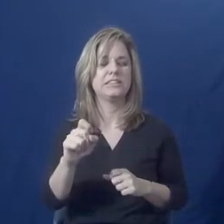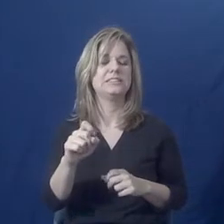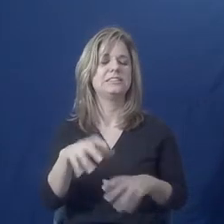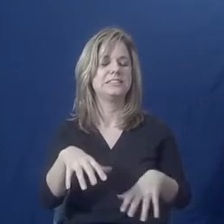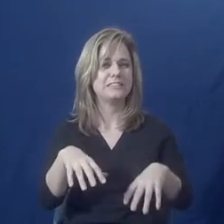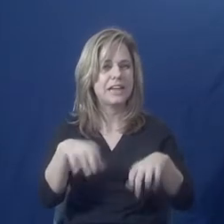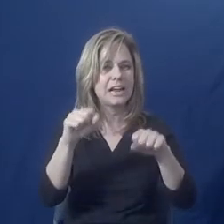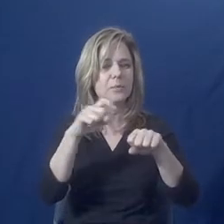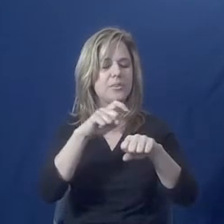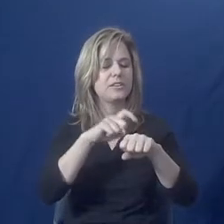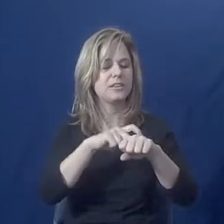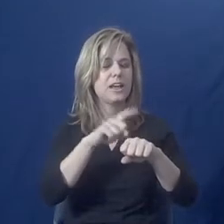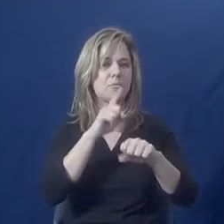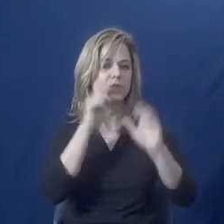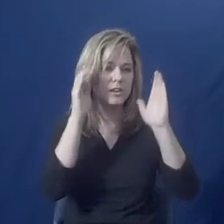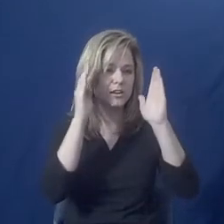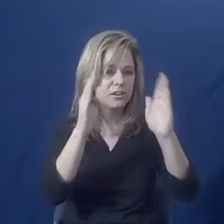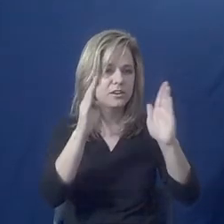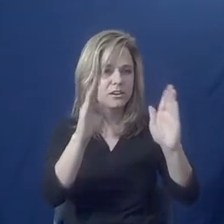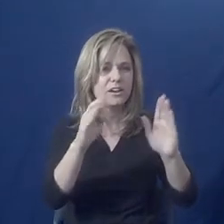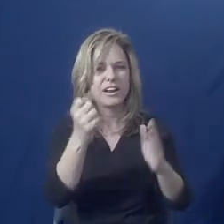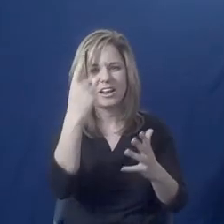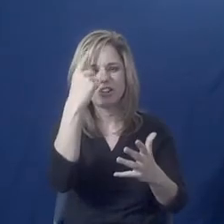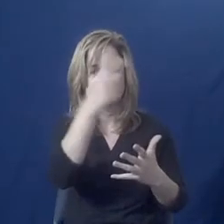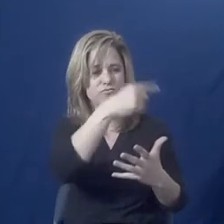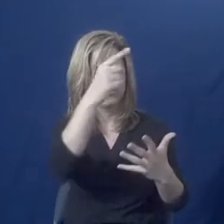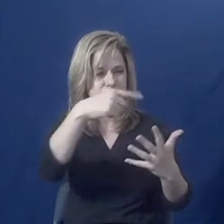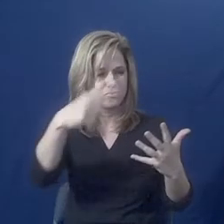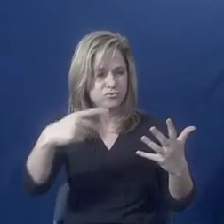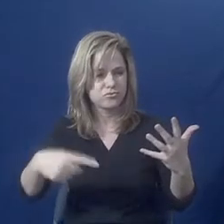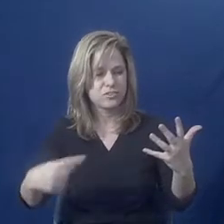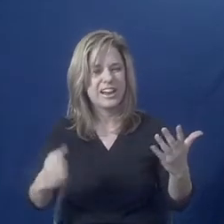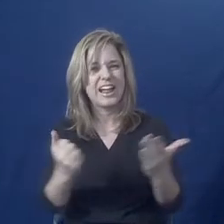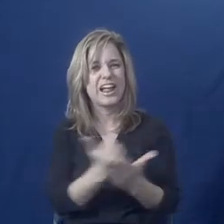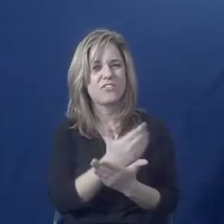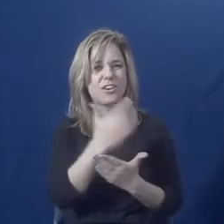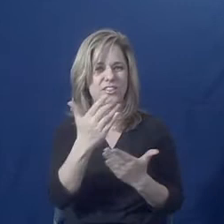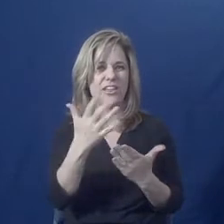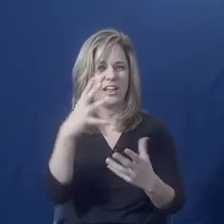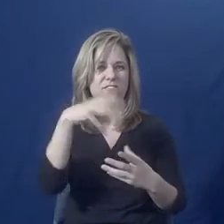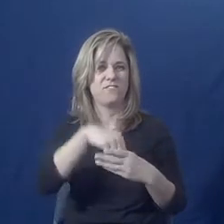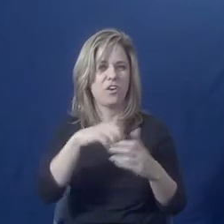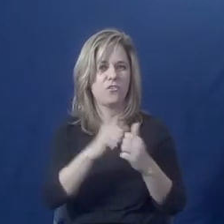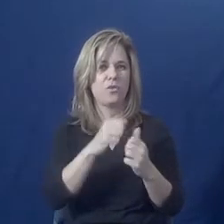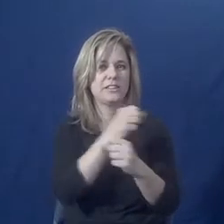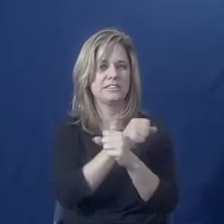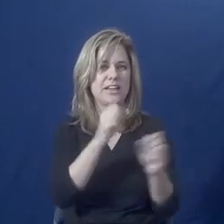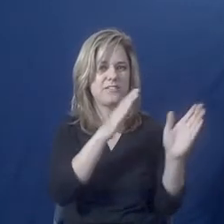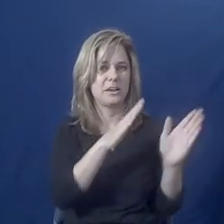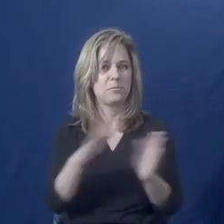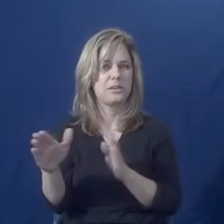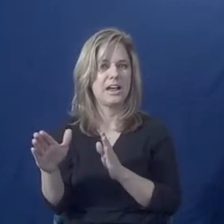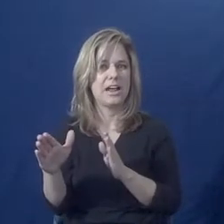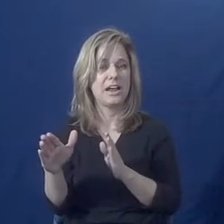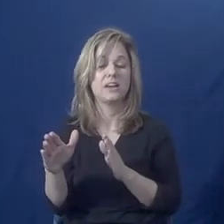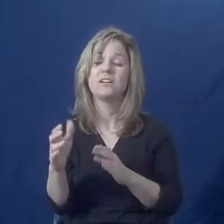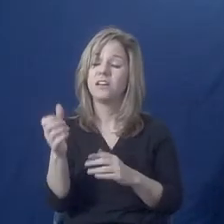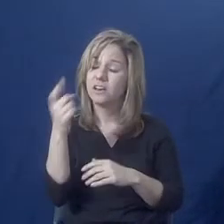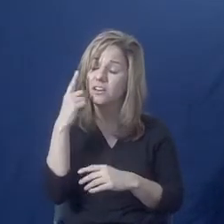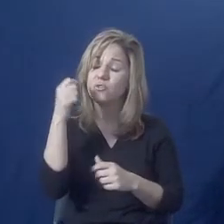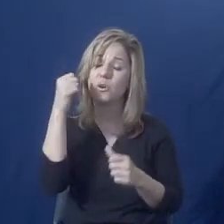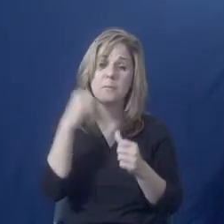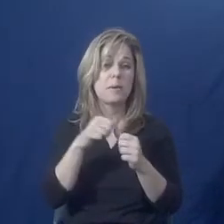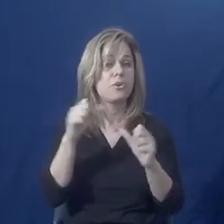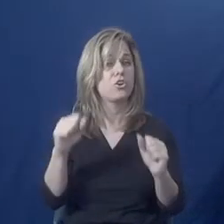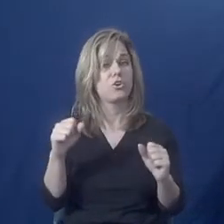parts and the components of safety planning. And a lot of how it can be really complex and very complicated. So really thinking